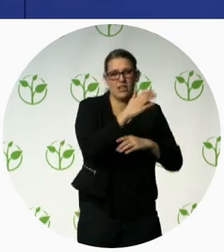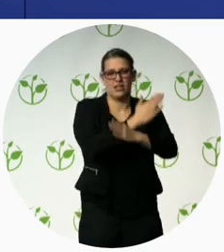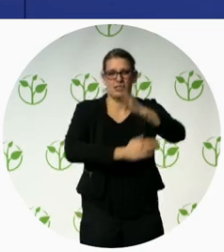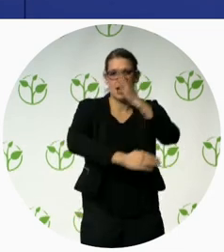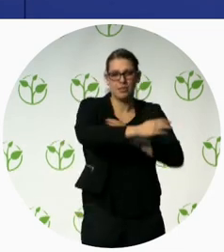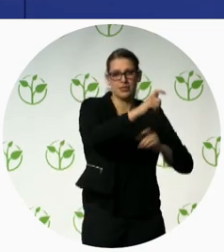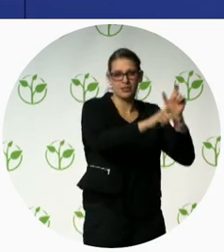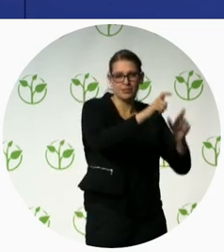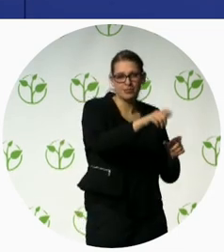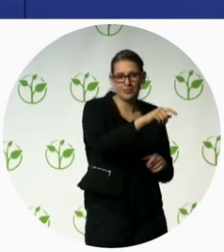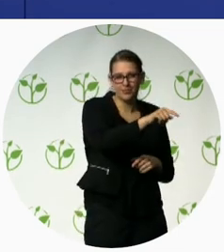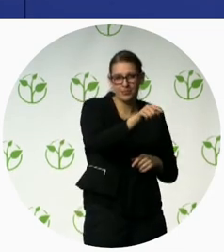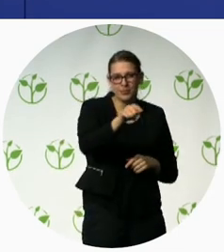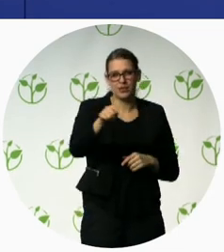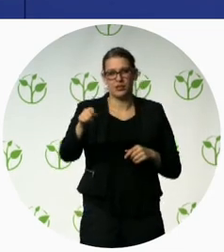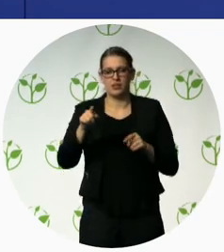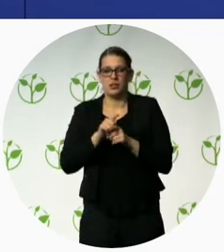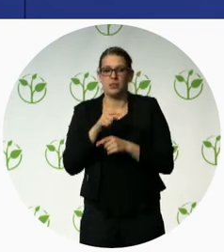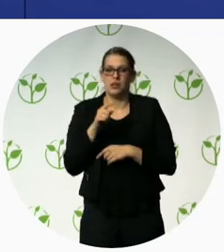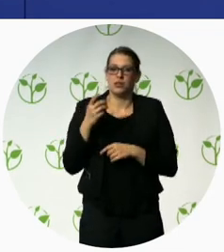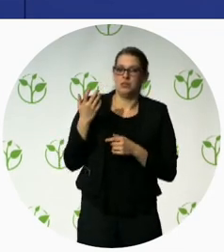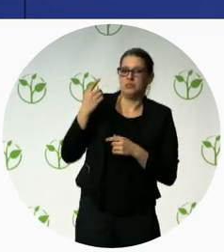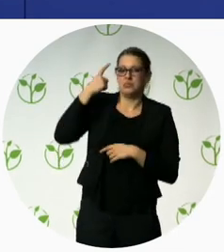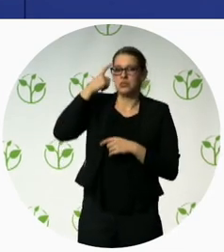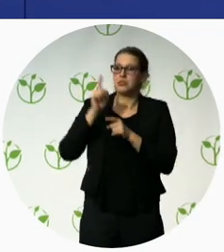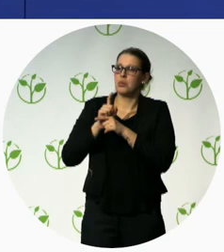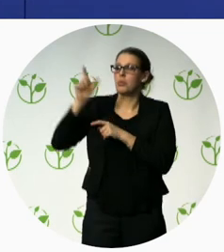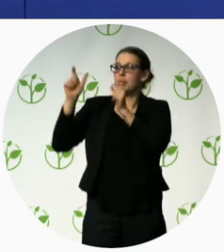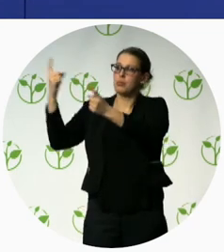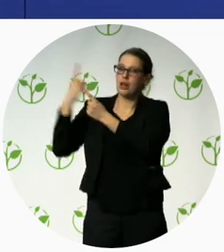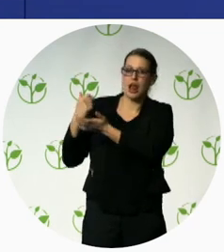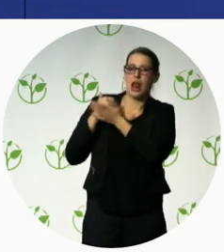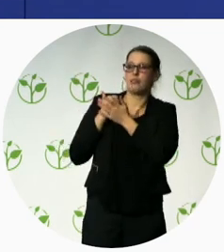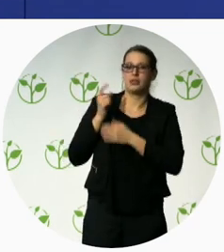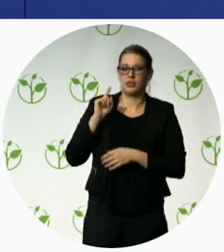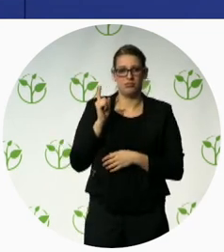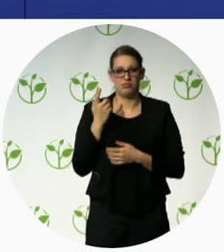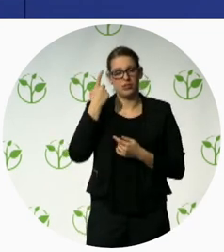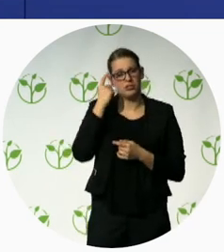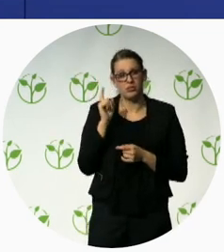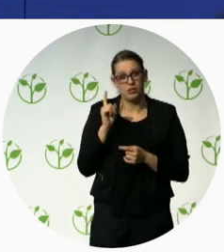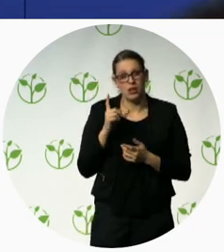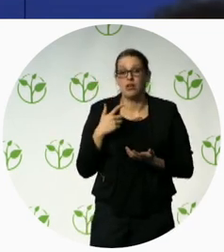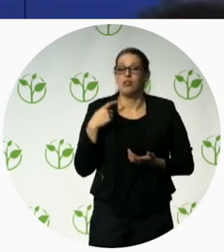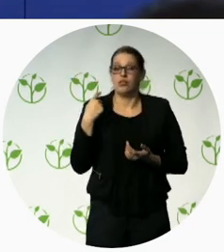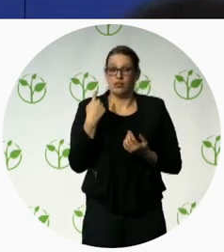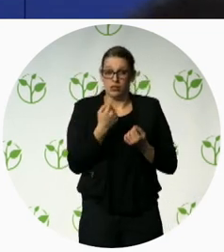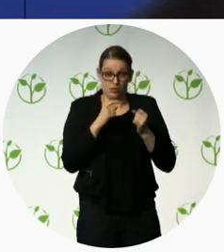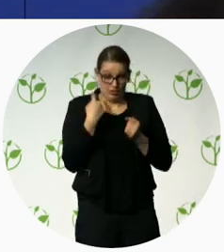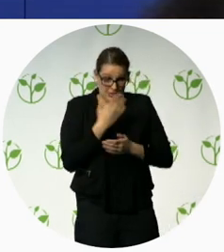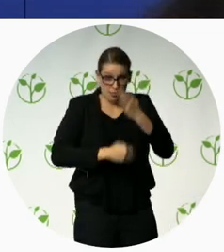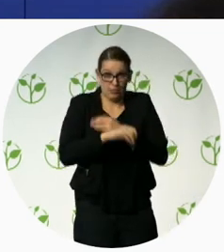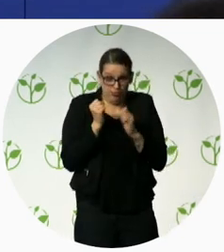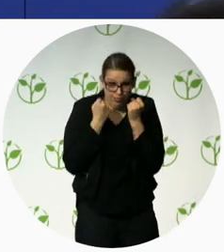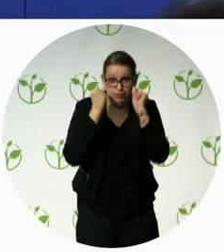wait for somebody else to take care of your problems. They're your problems, and the solutions have to come from you. And I think you should just get started